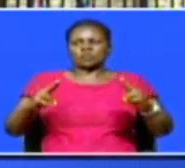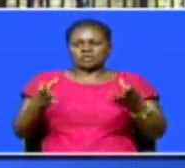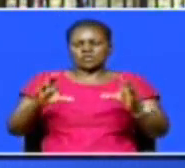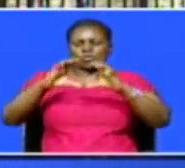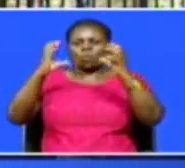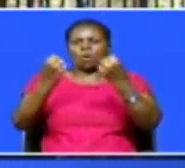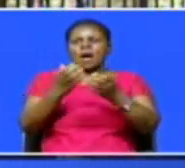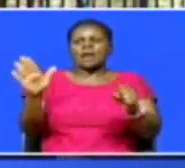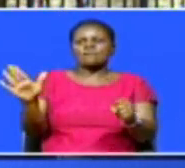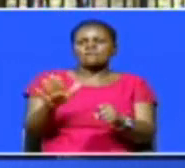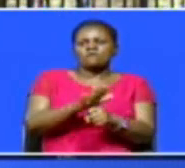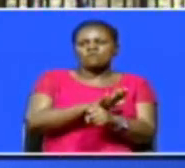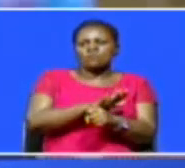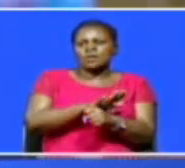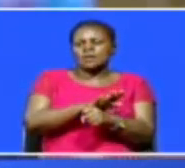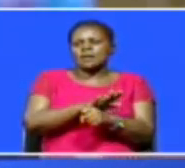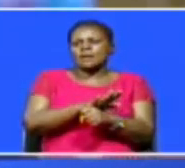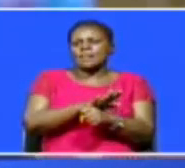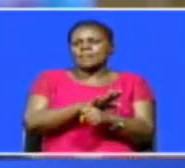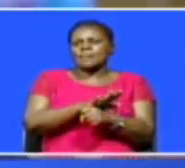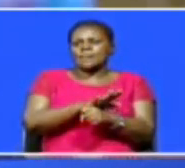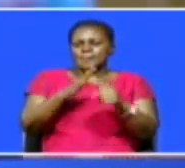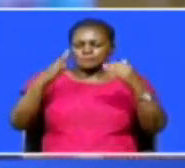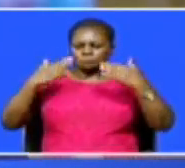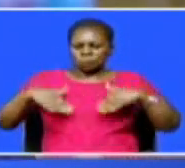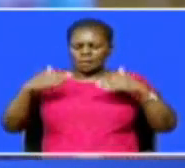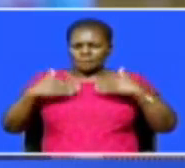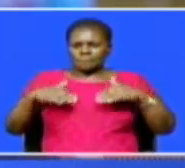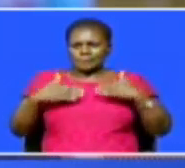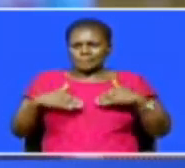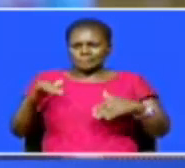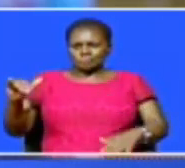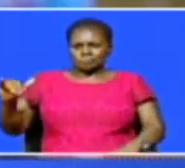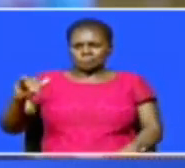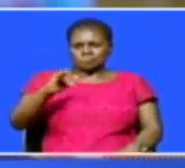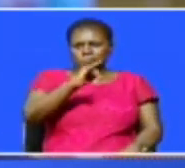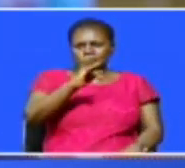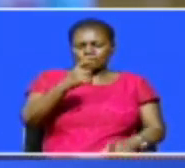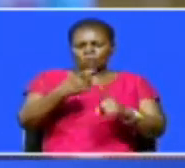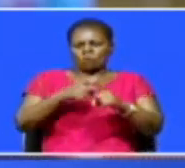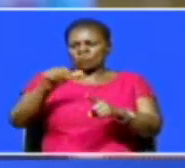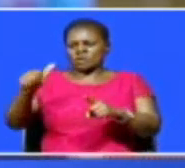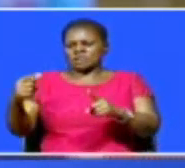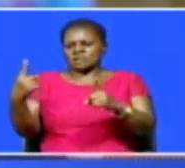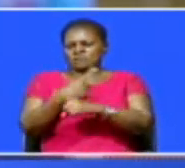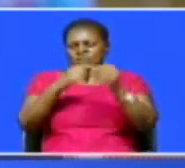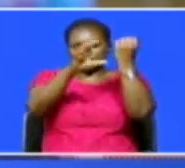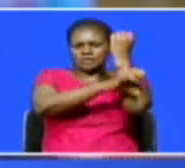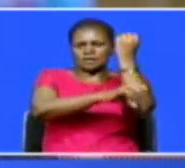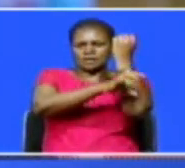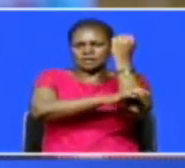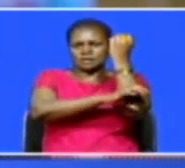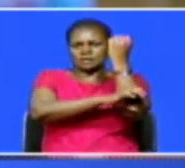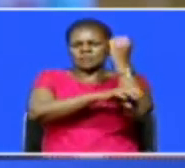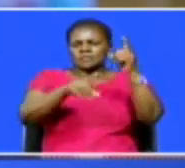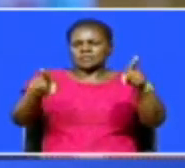globally whereby people are flying now from one country to the other. Of course, that must